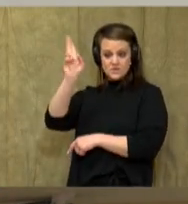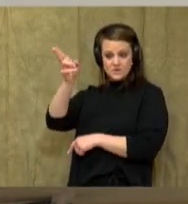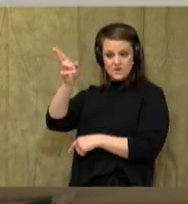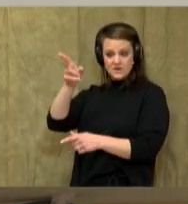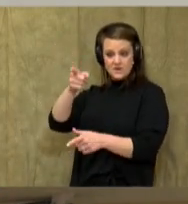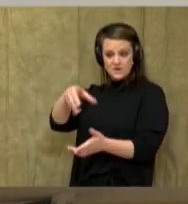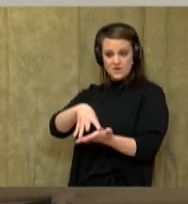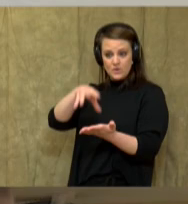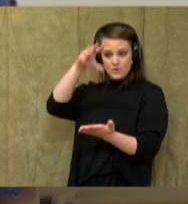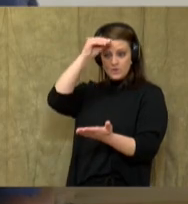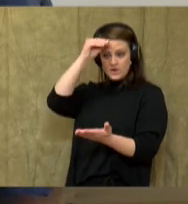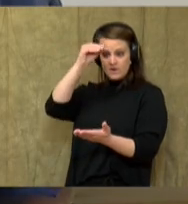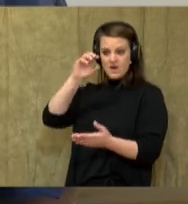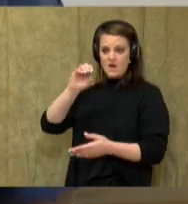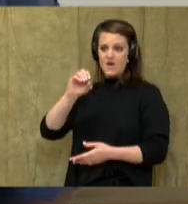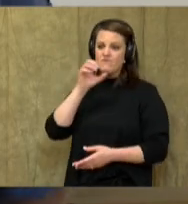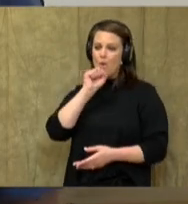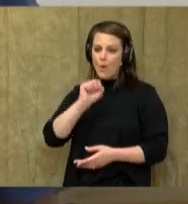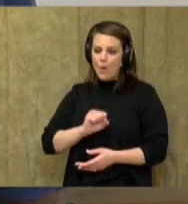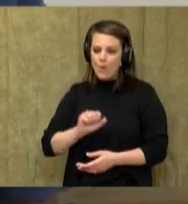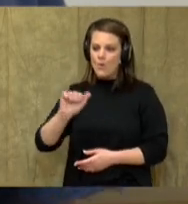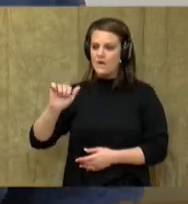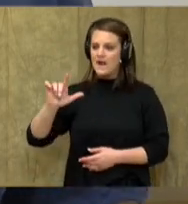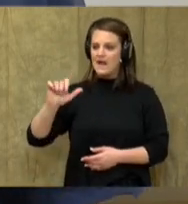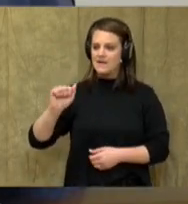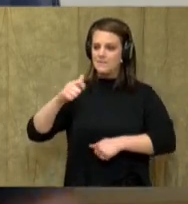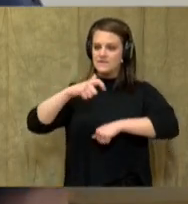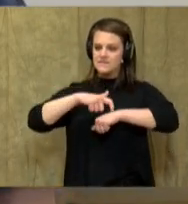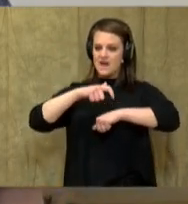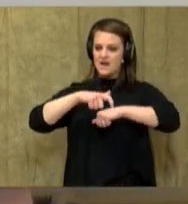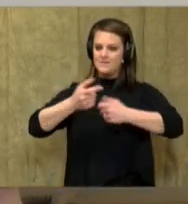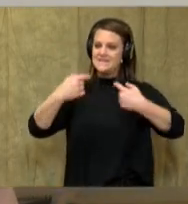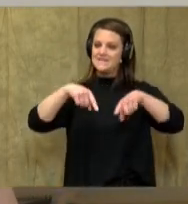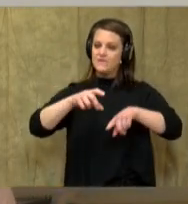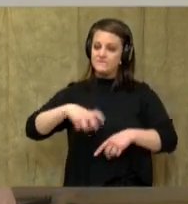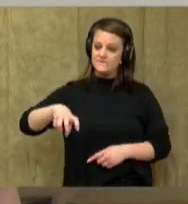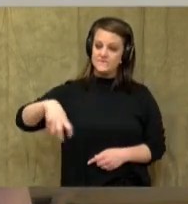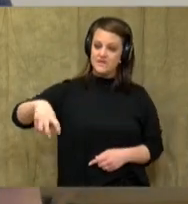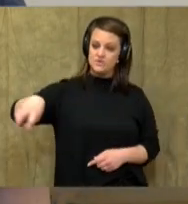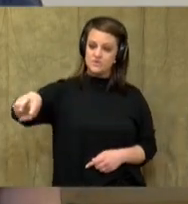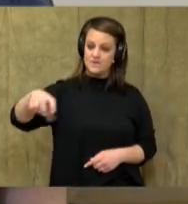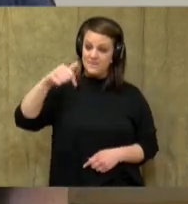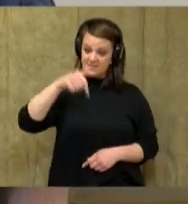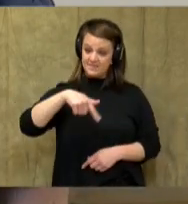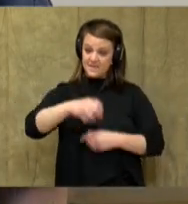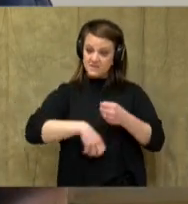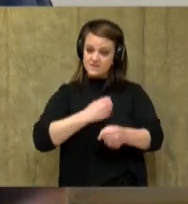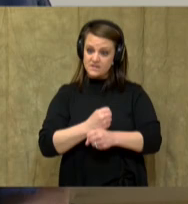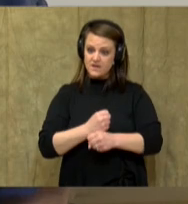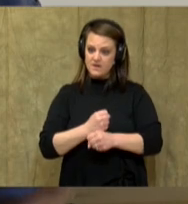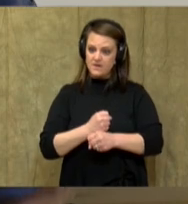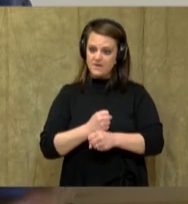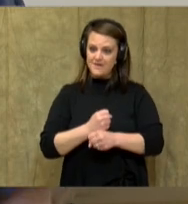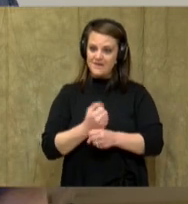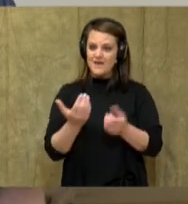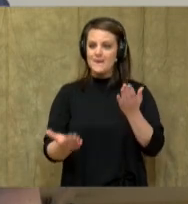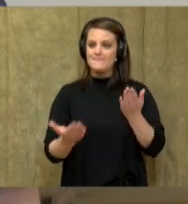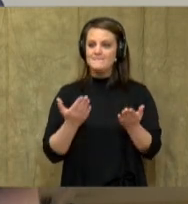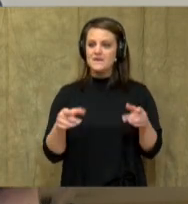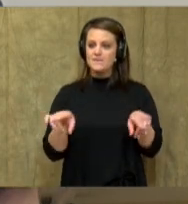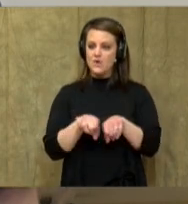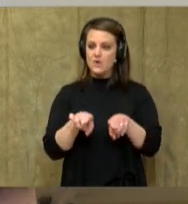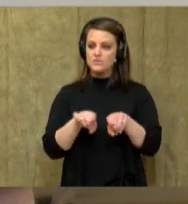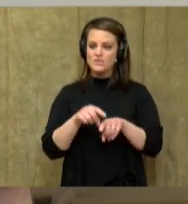maybe you even went to old Alabama town during your Montgomery field trip this year, you may have also seen where